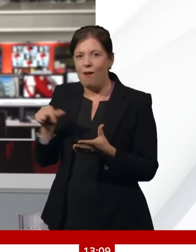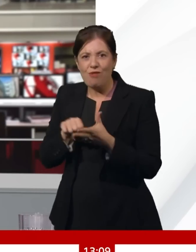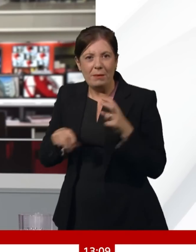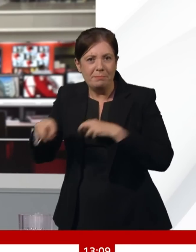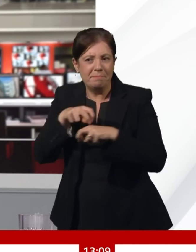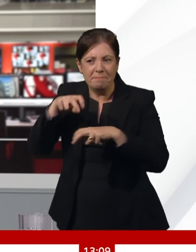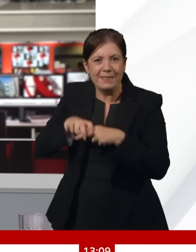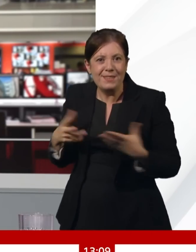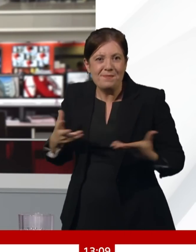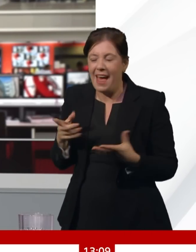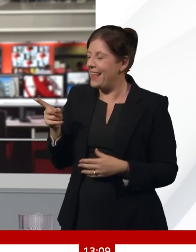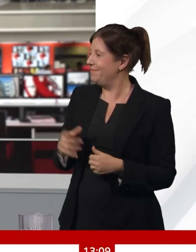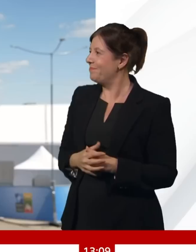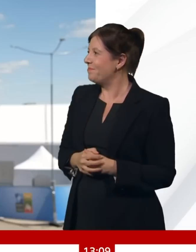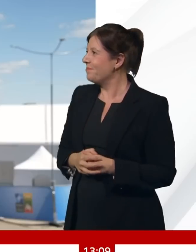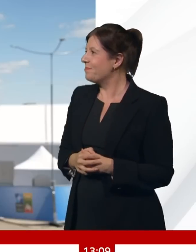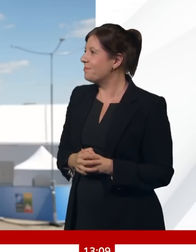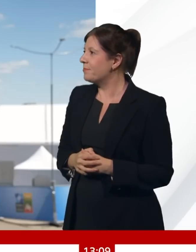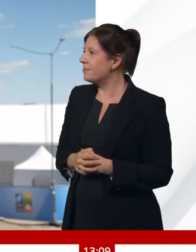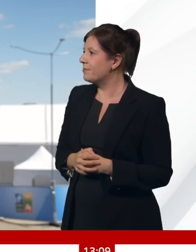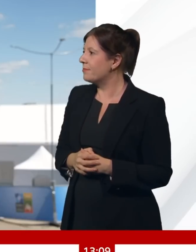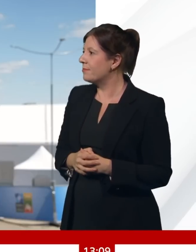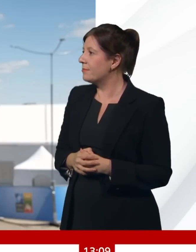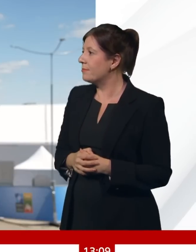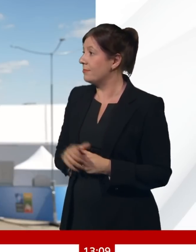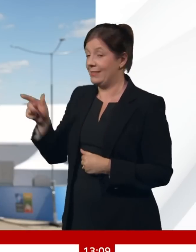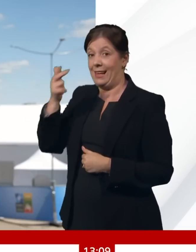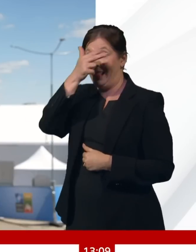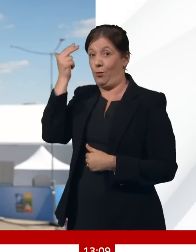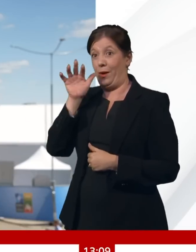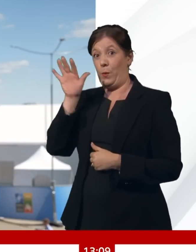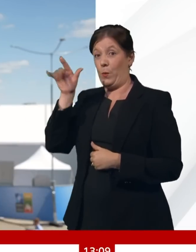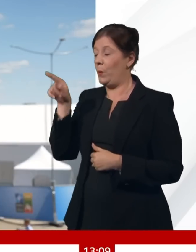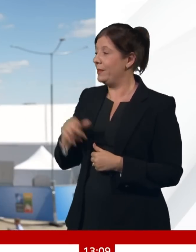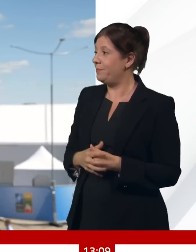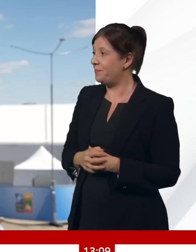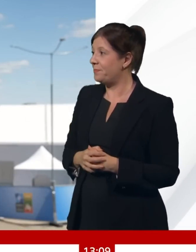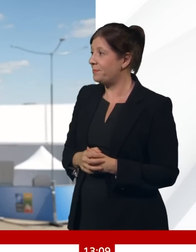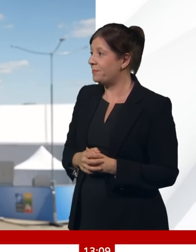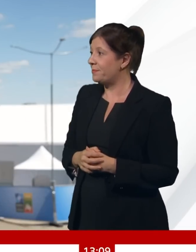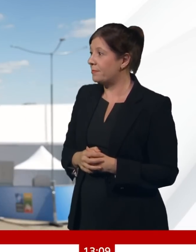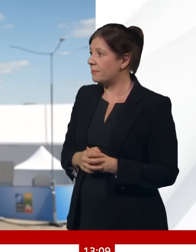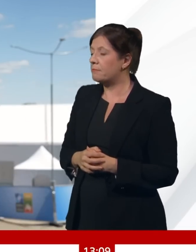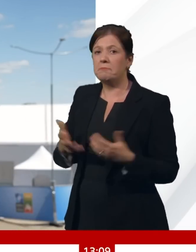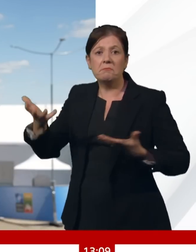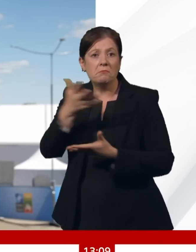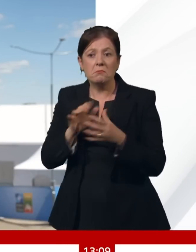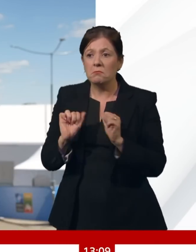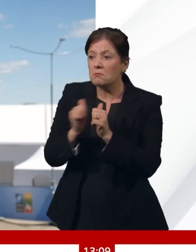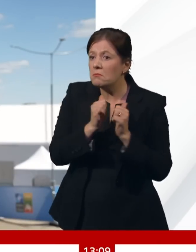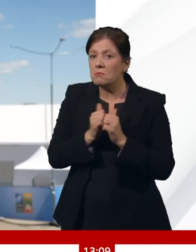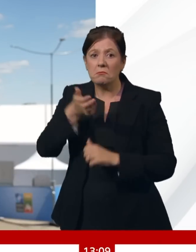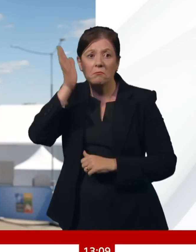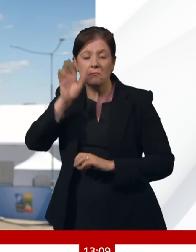Well, James joins me from that summit. So where are we with this lunchtime, James, in terms of that agreement, the tone of all the